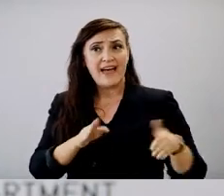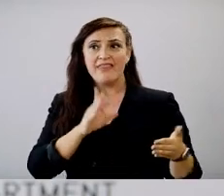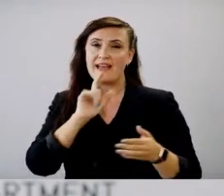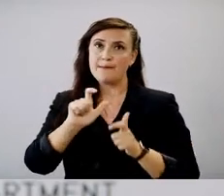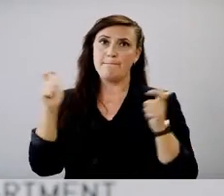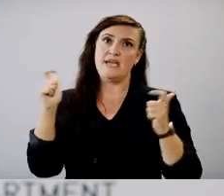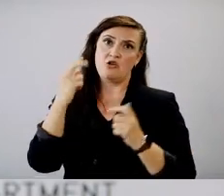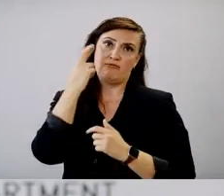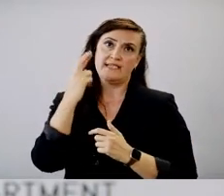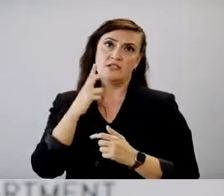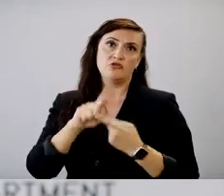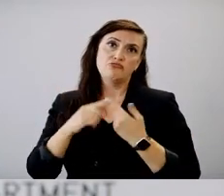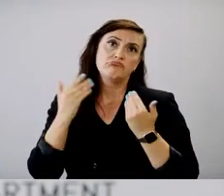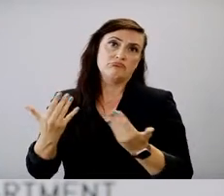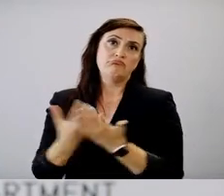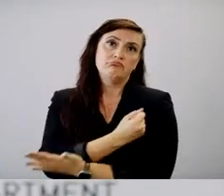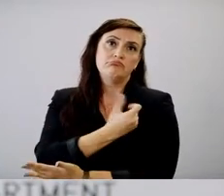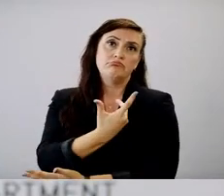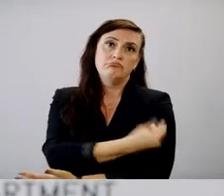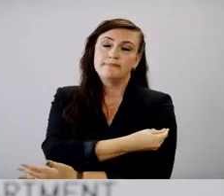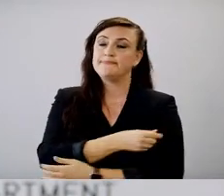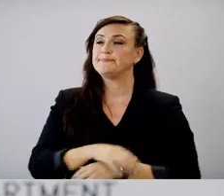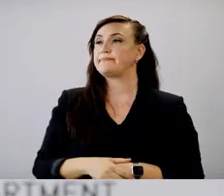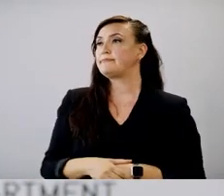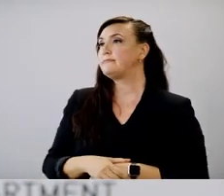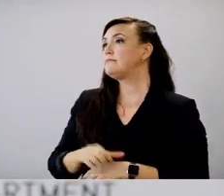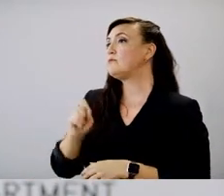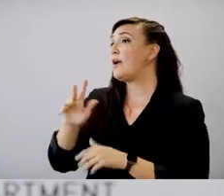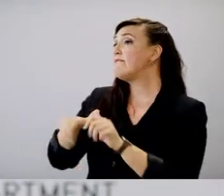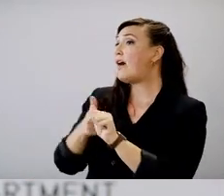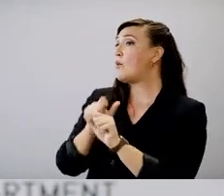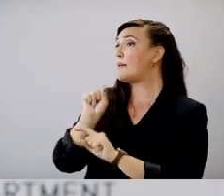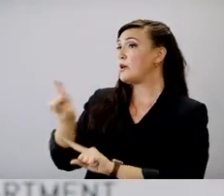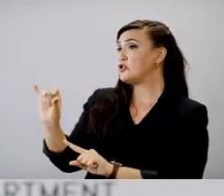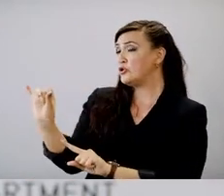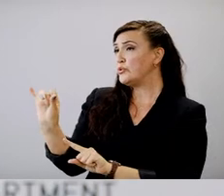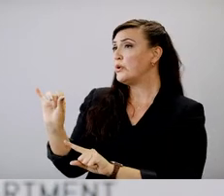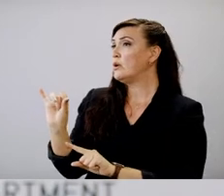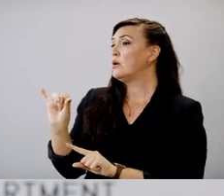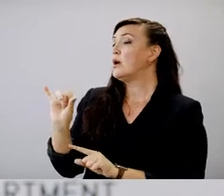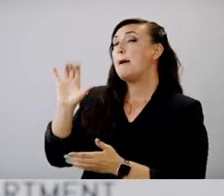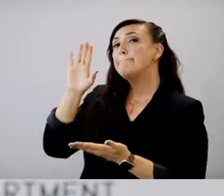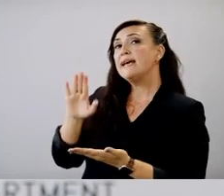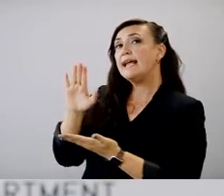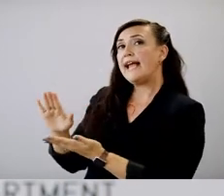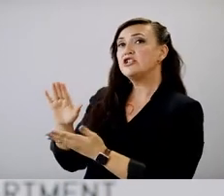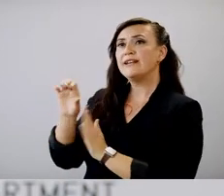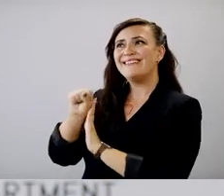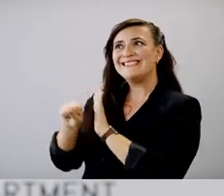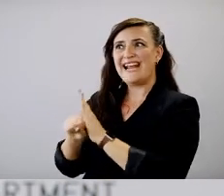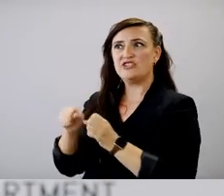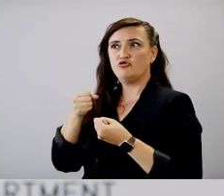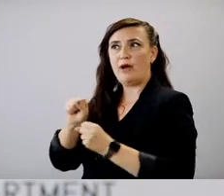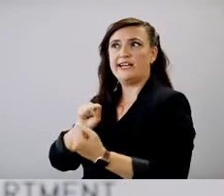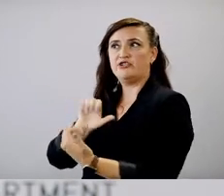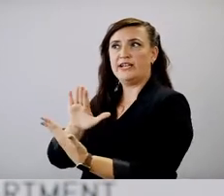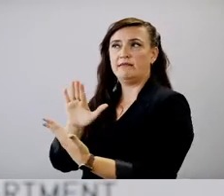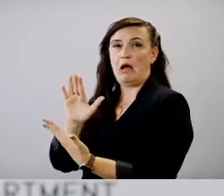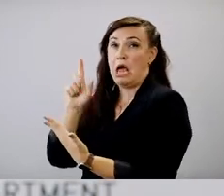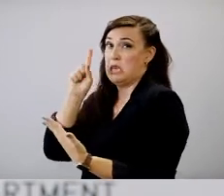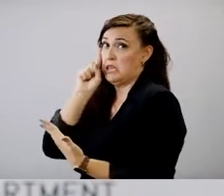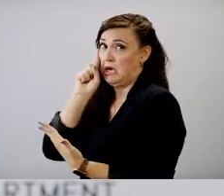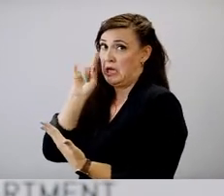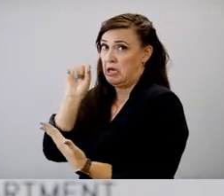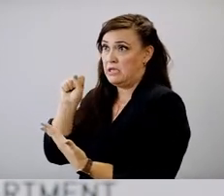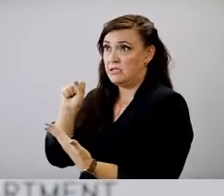should get vaccinated. Okay. Now my follow up question. Yeah. The state's mitigation strategy is, if I understand,